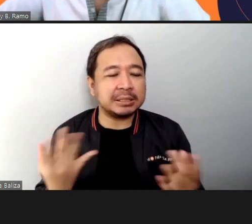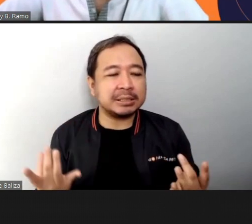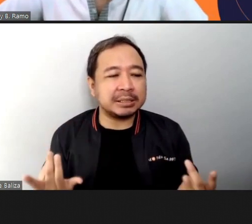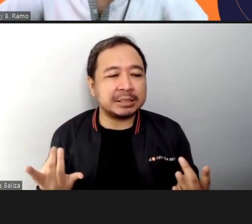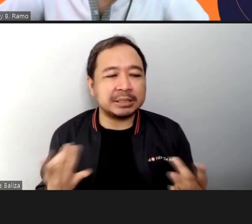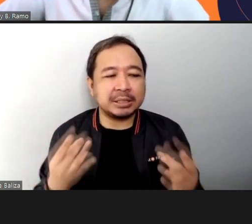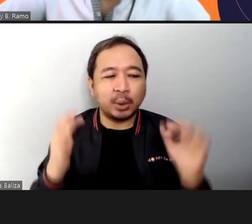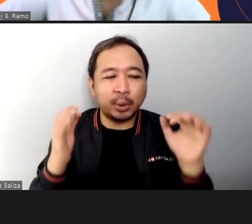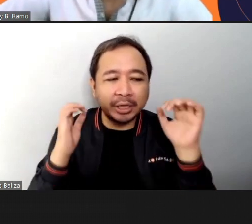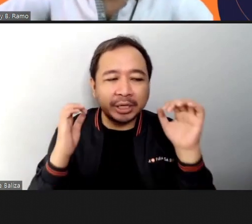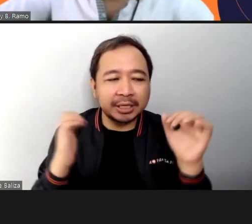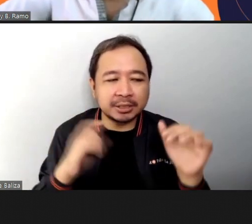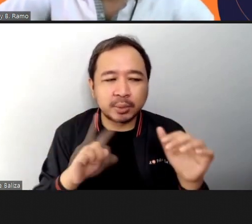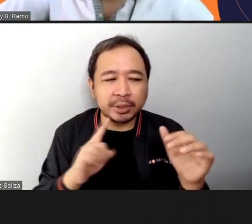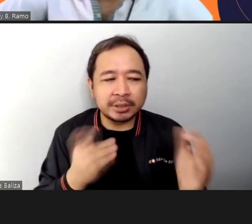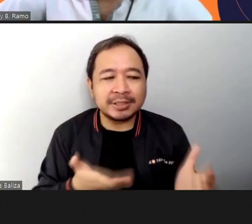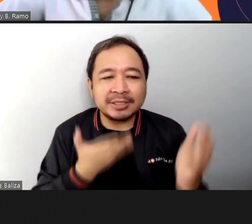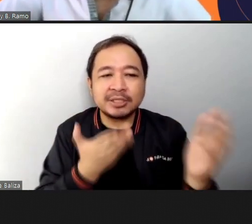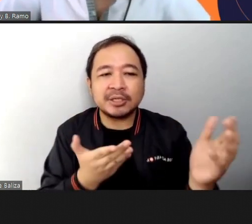na mga physical activities